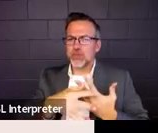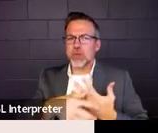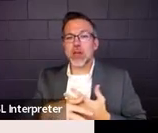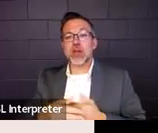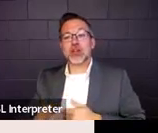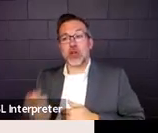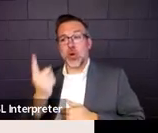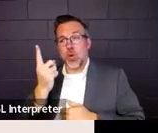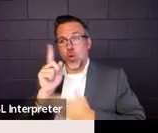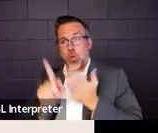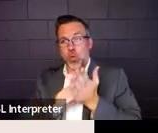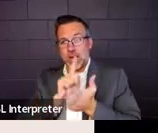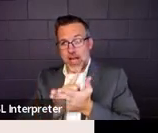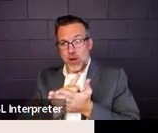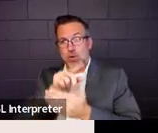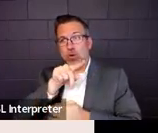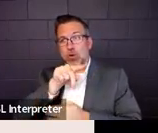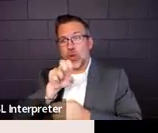spends one hour with peers.